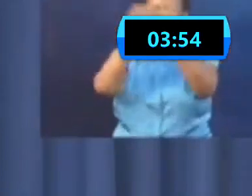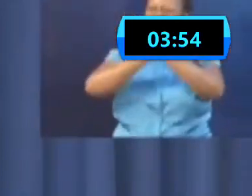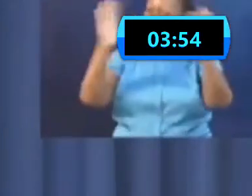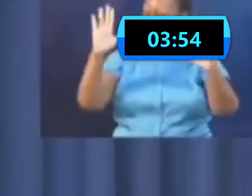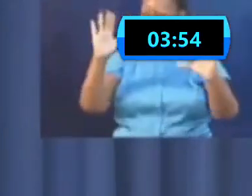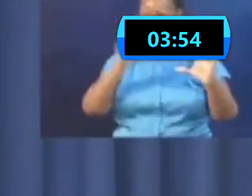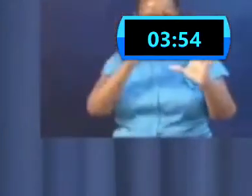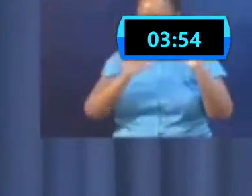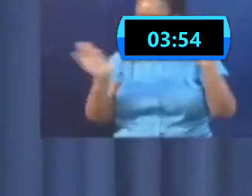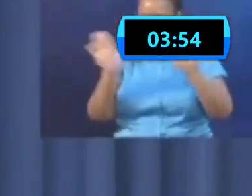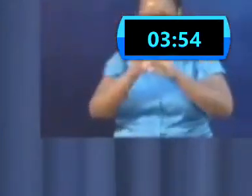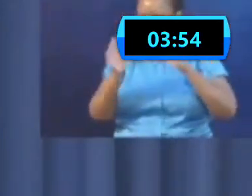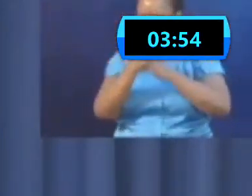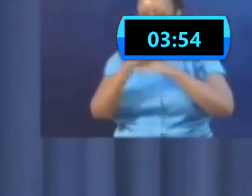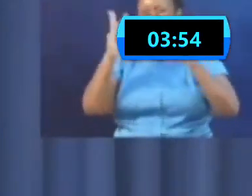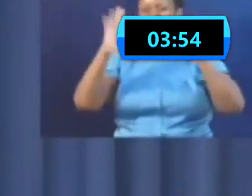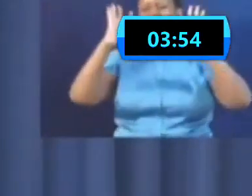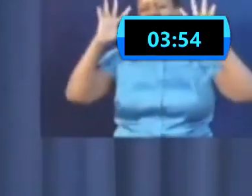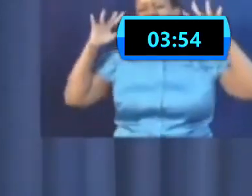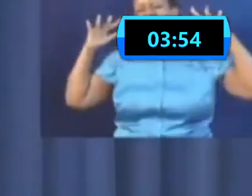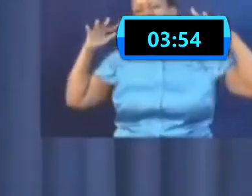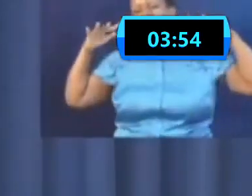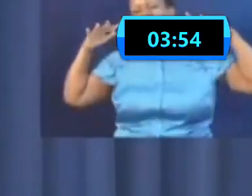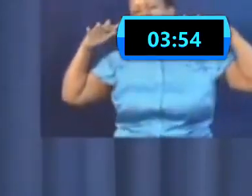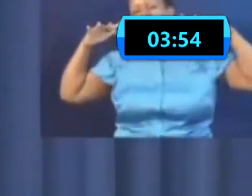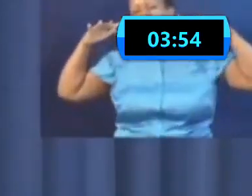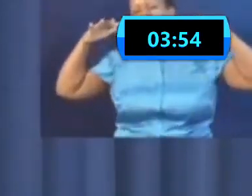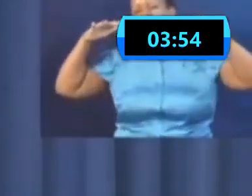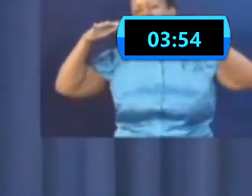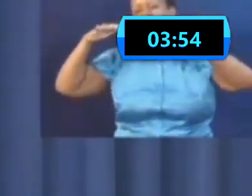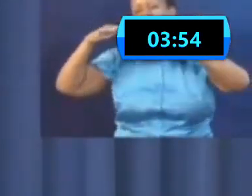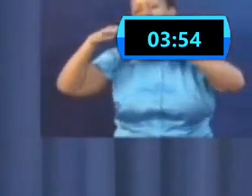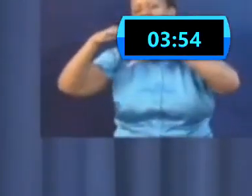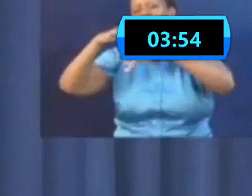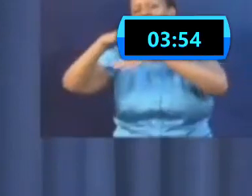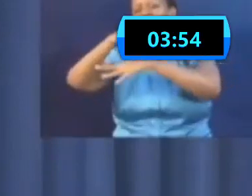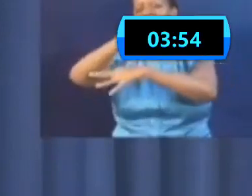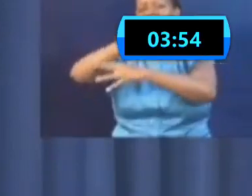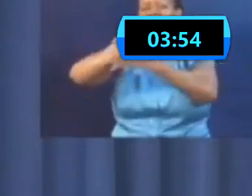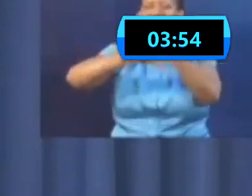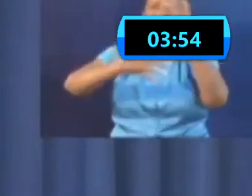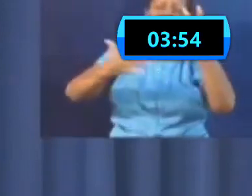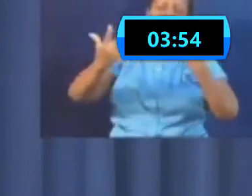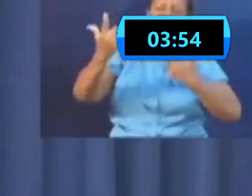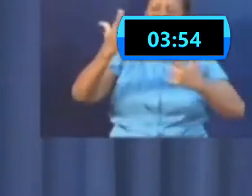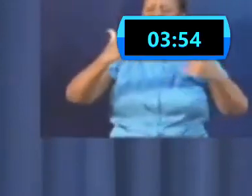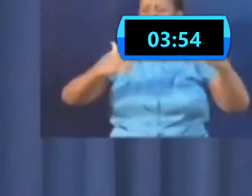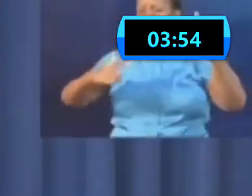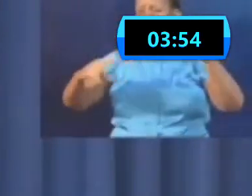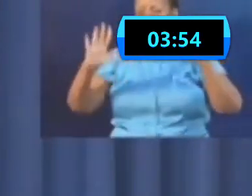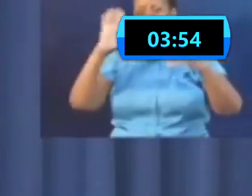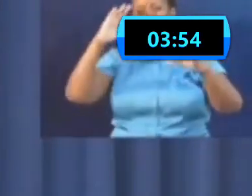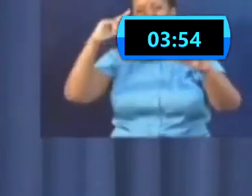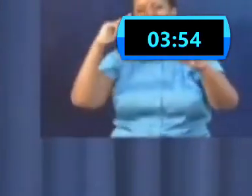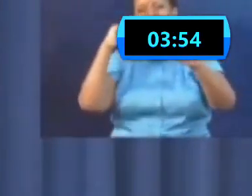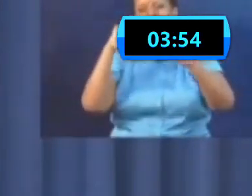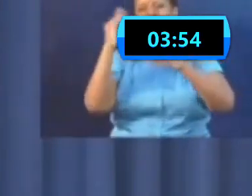beaches open for them to go and have a good time. But what is likely to happen 14 days after that good time?